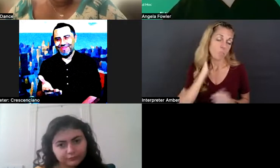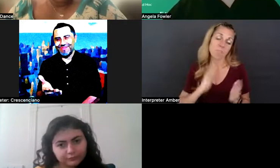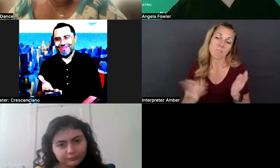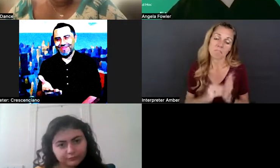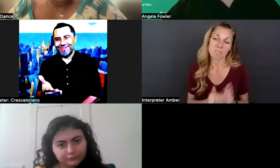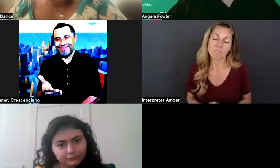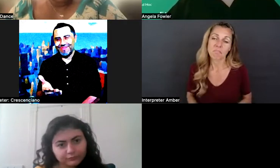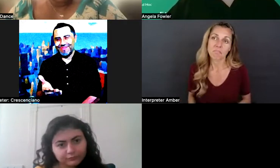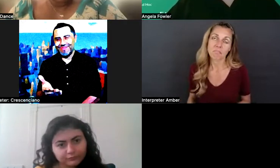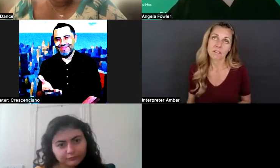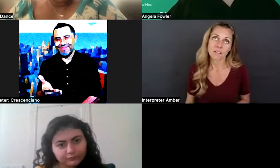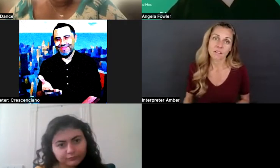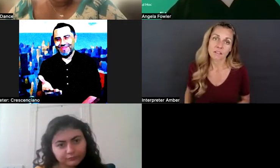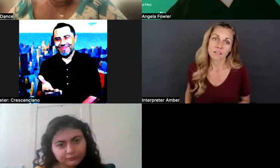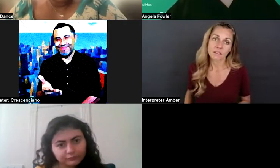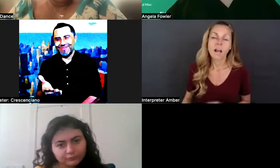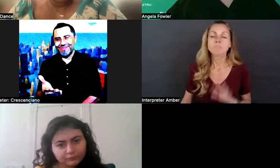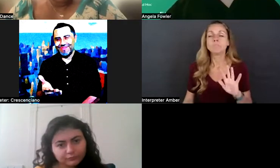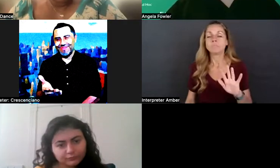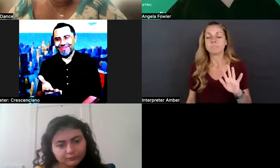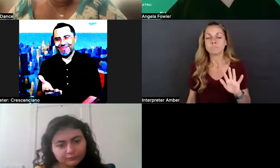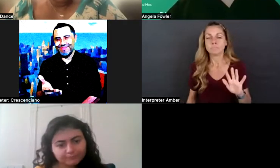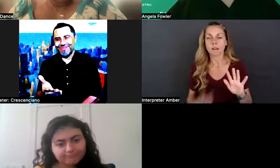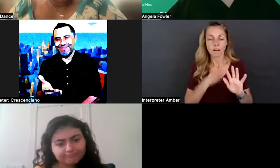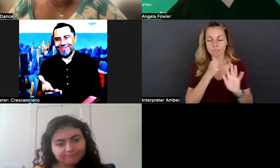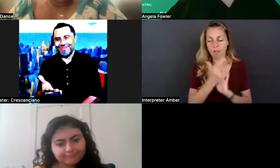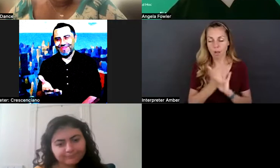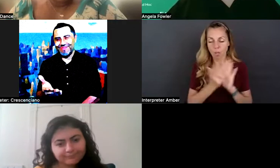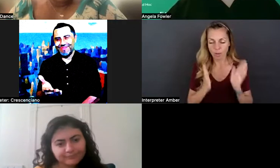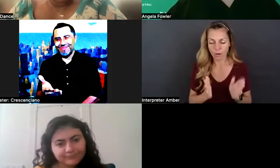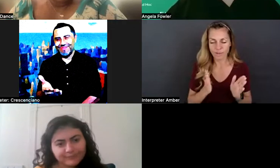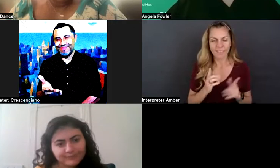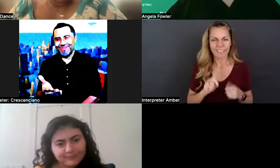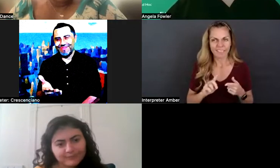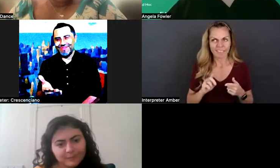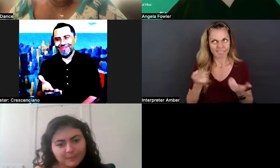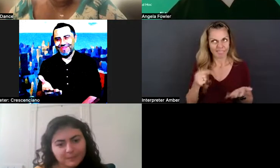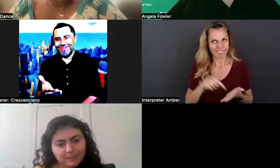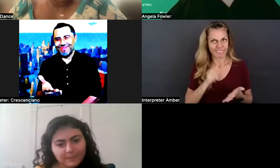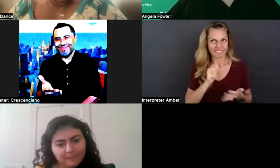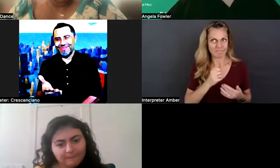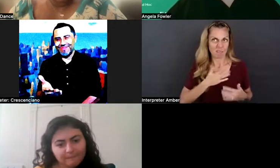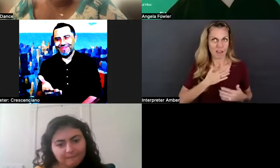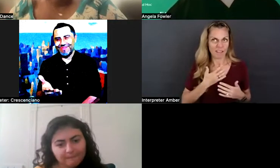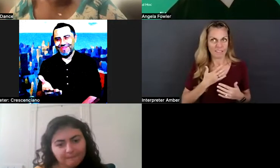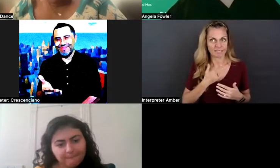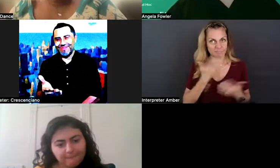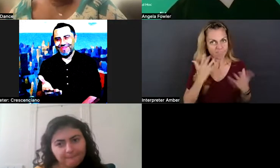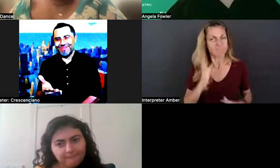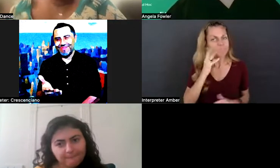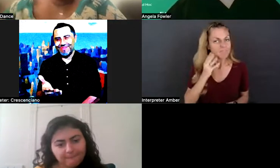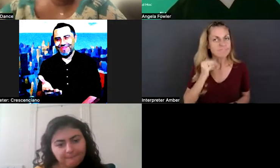again, I'm, I'm not a lawyer, but this is my, my lived experience. So it is what it is for me in that